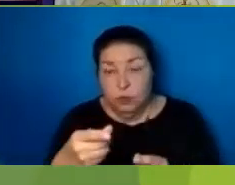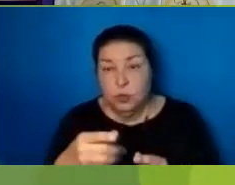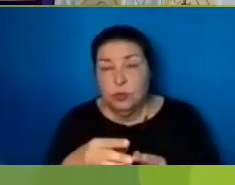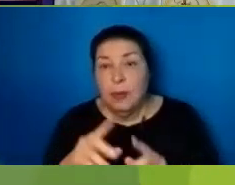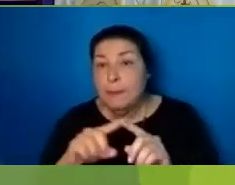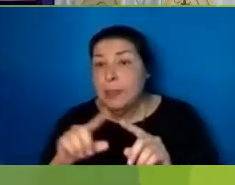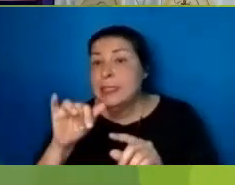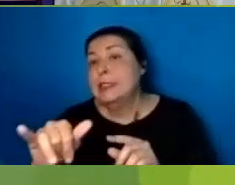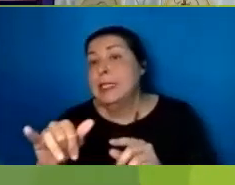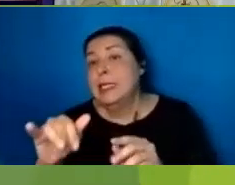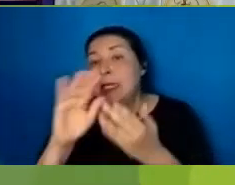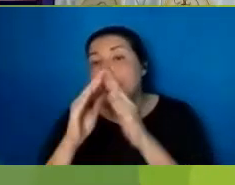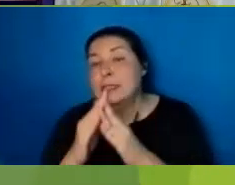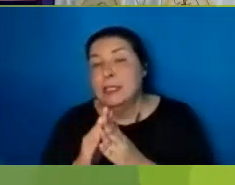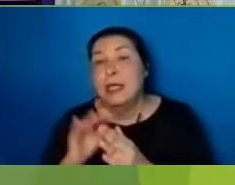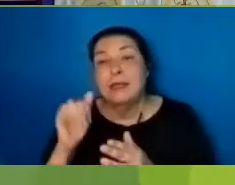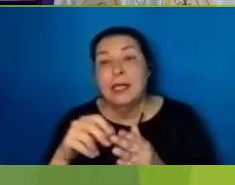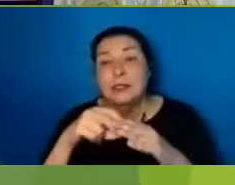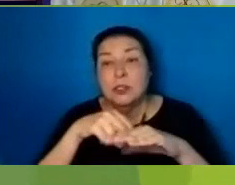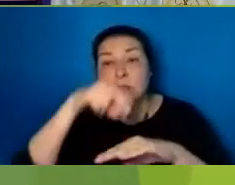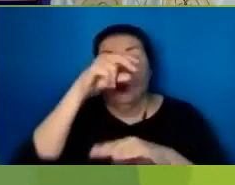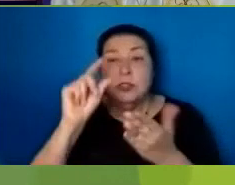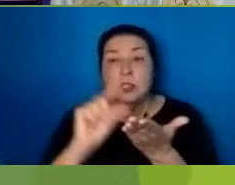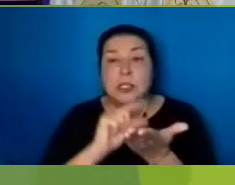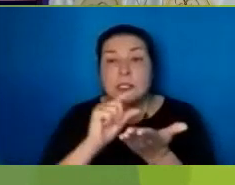This is the resurrection Gospel of the Lord